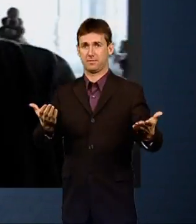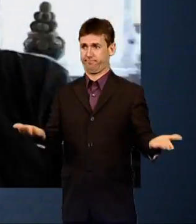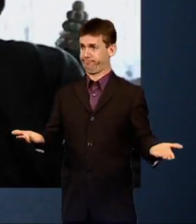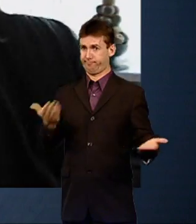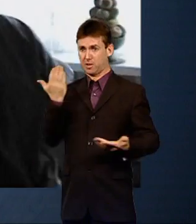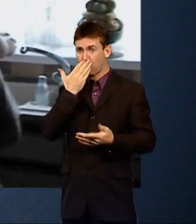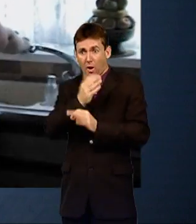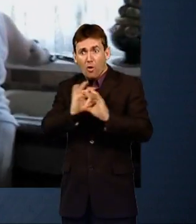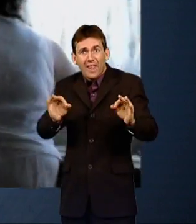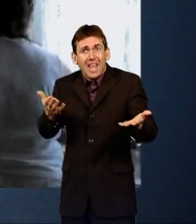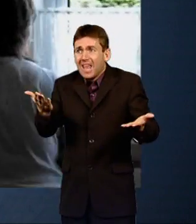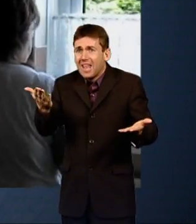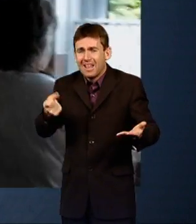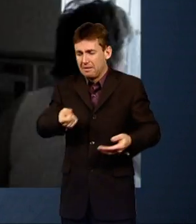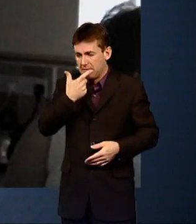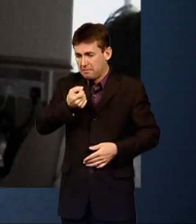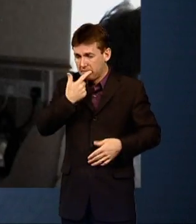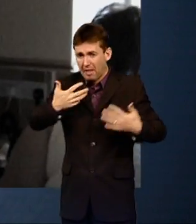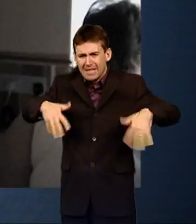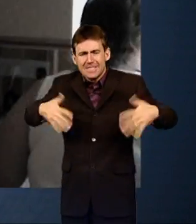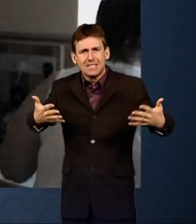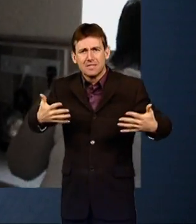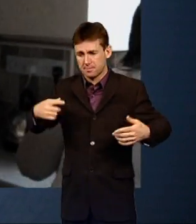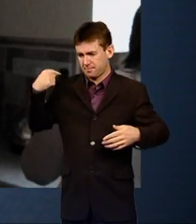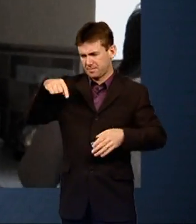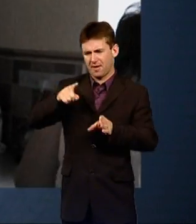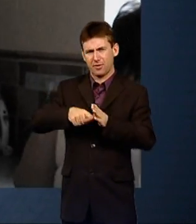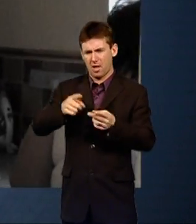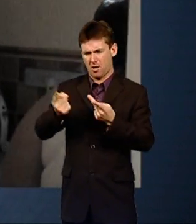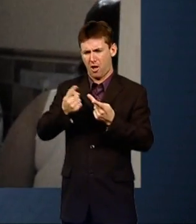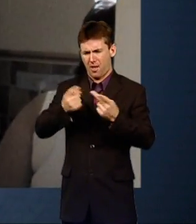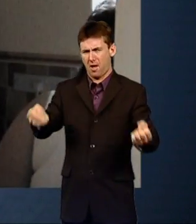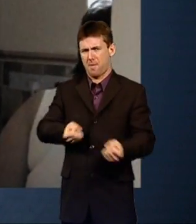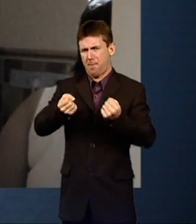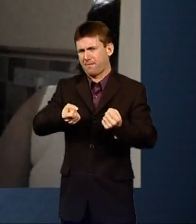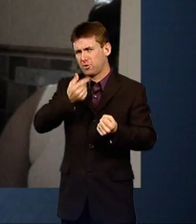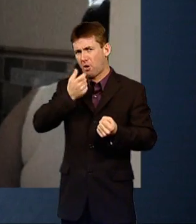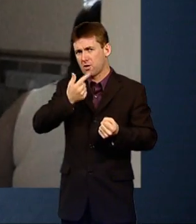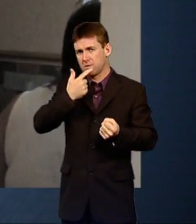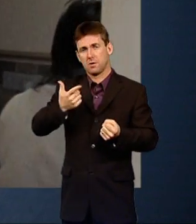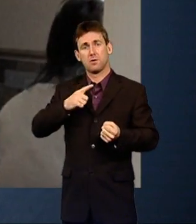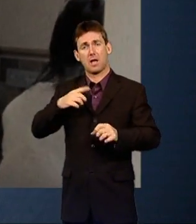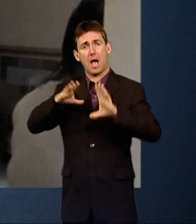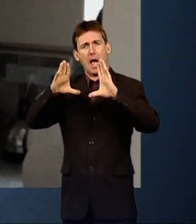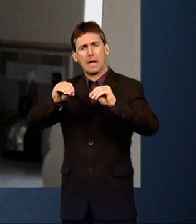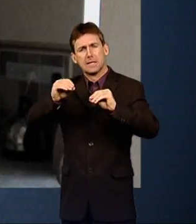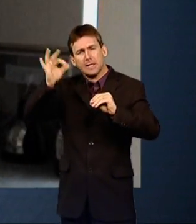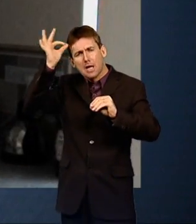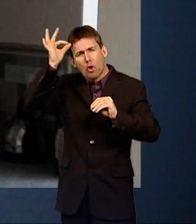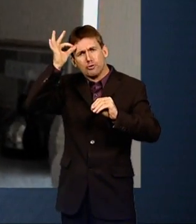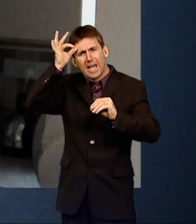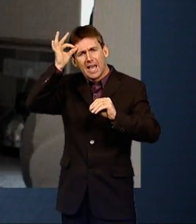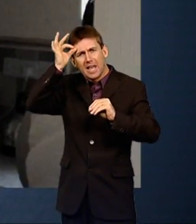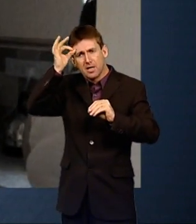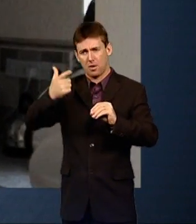to him. Earlier this year he was put on yet another powerful drug, an anti-psychotic normally prescribed to adult